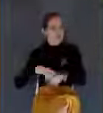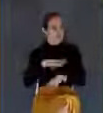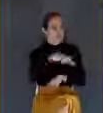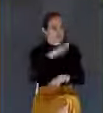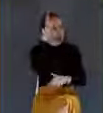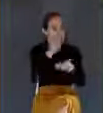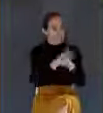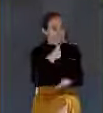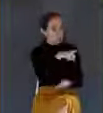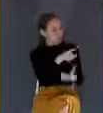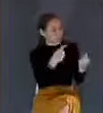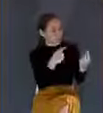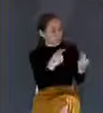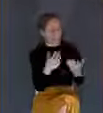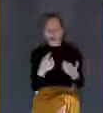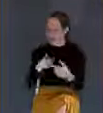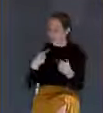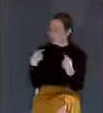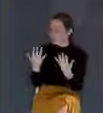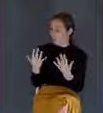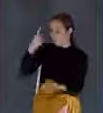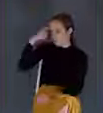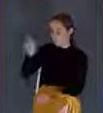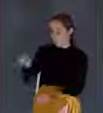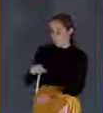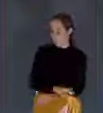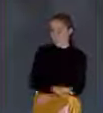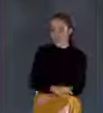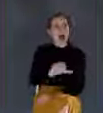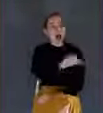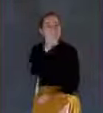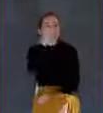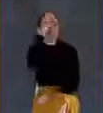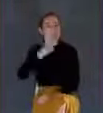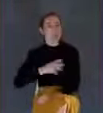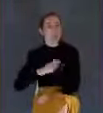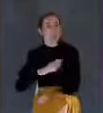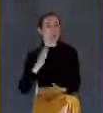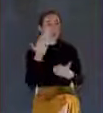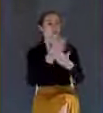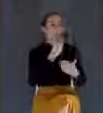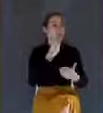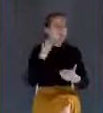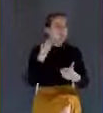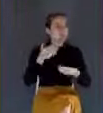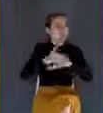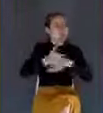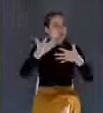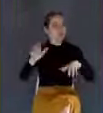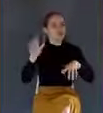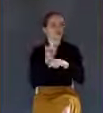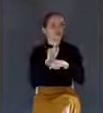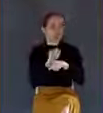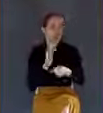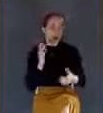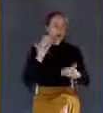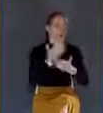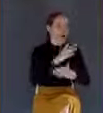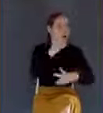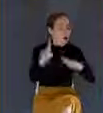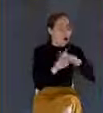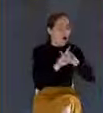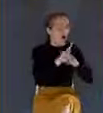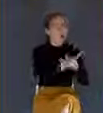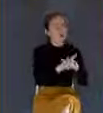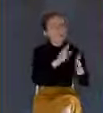Here's another man that comes home. He comes in his house. It's immaculate. It's clean. There's dinner on the table. His wife is